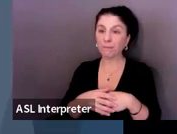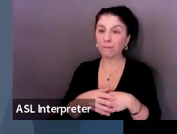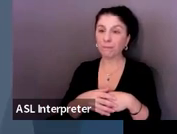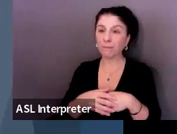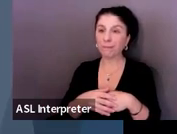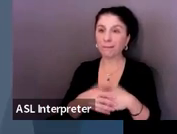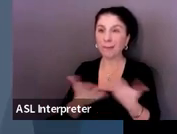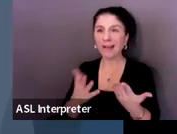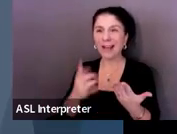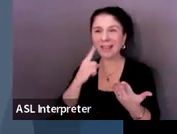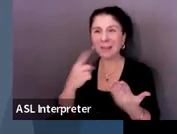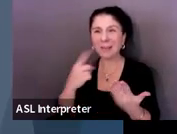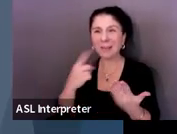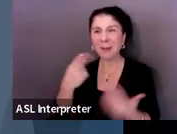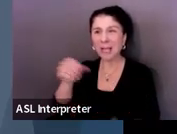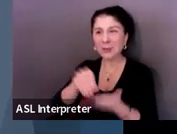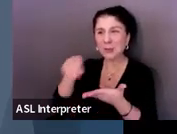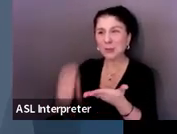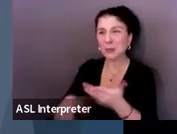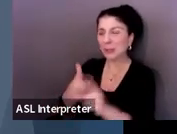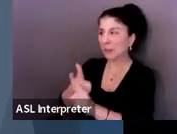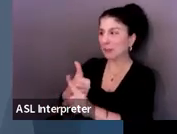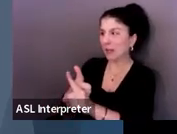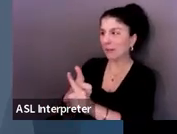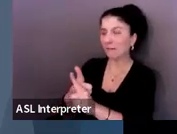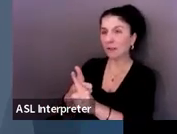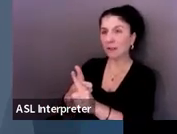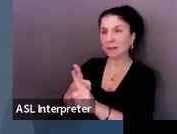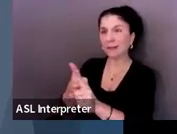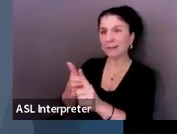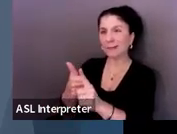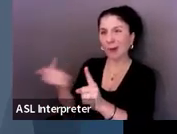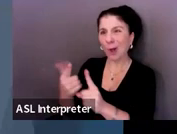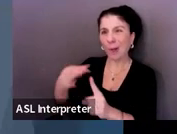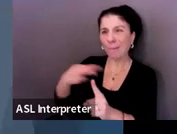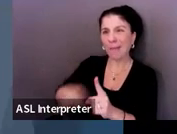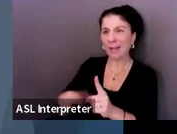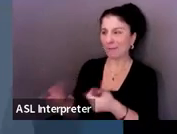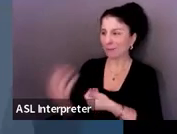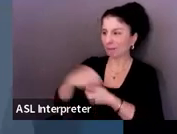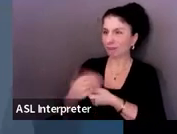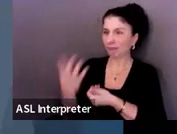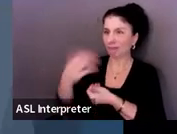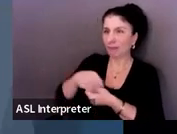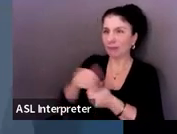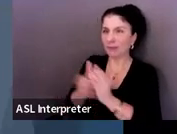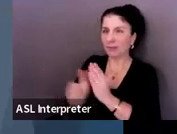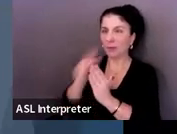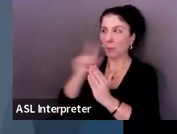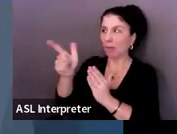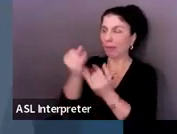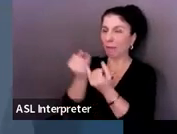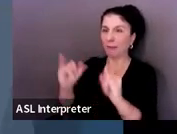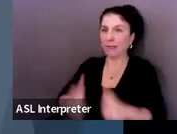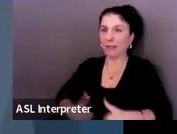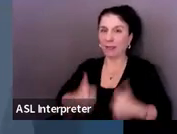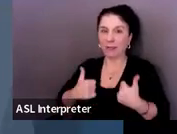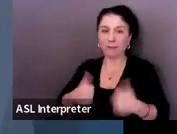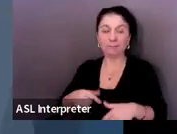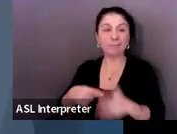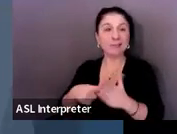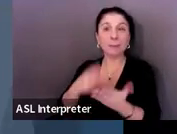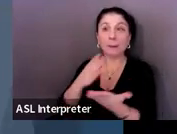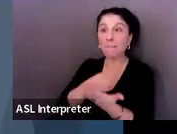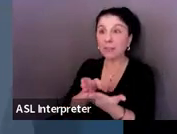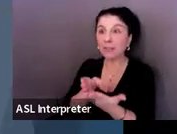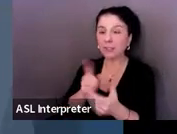benefit from a little bit of that independent living skills. So really think about those things like budgeting and bills